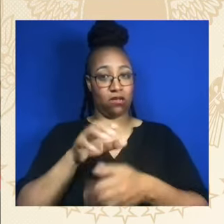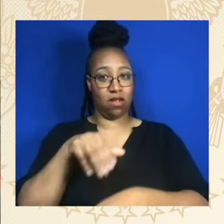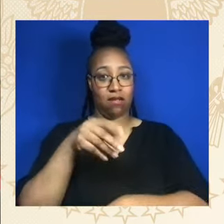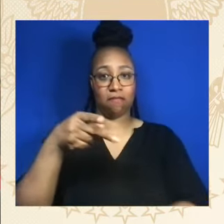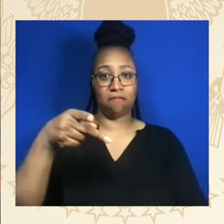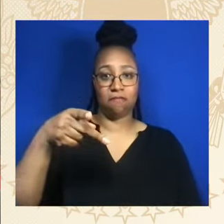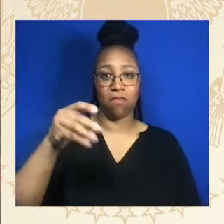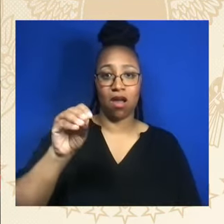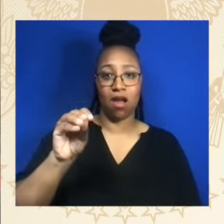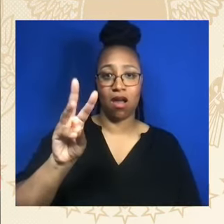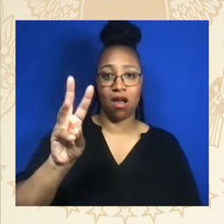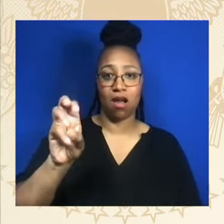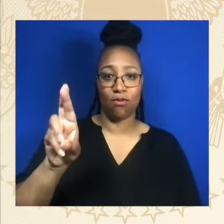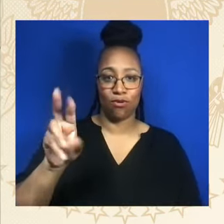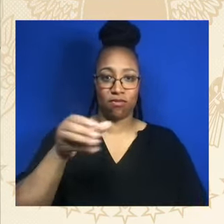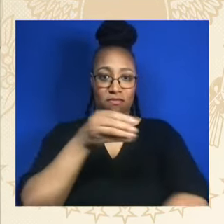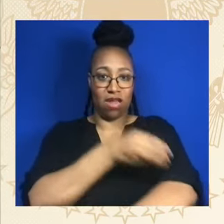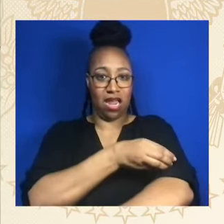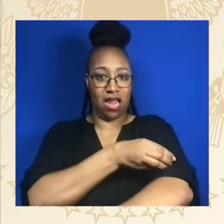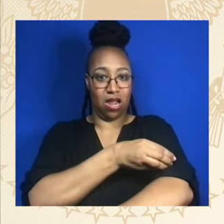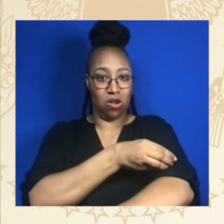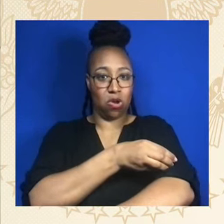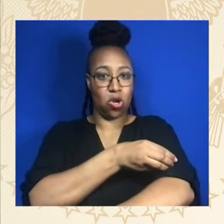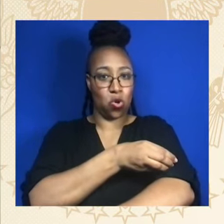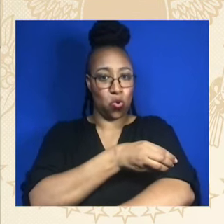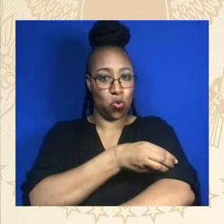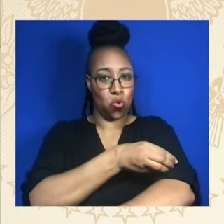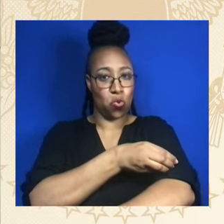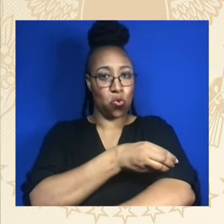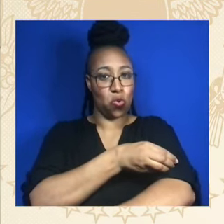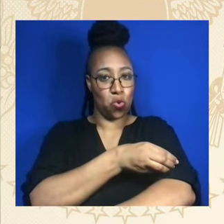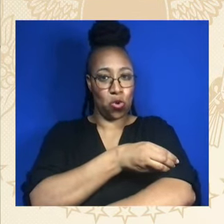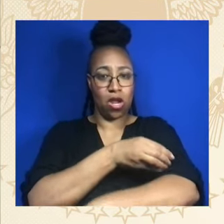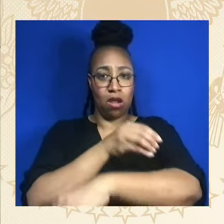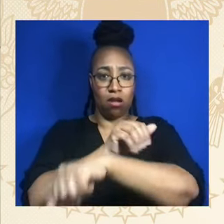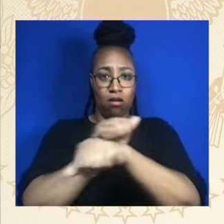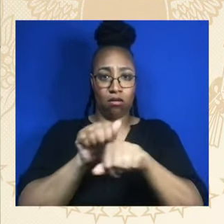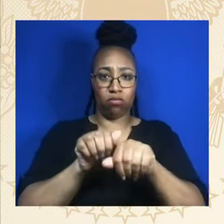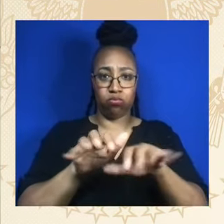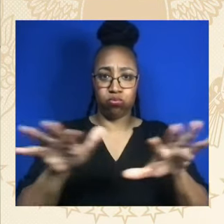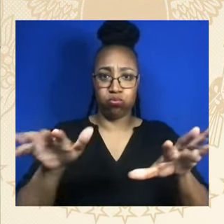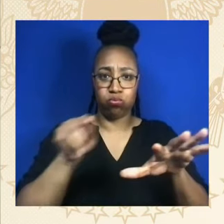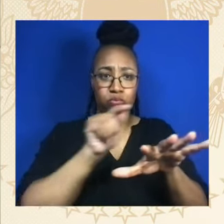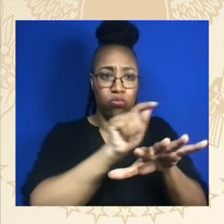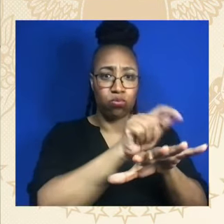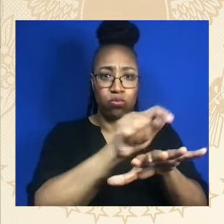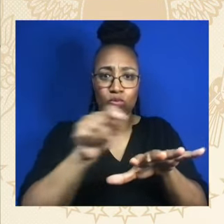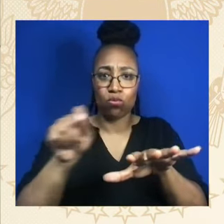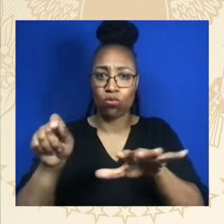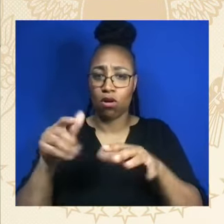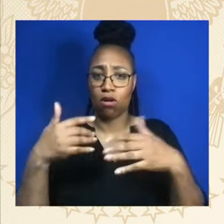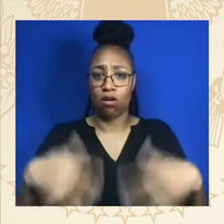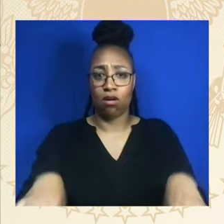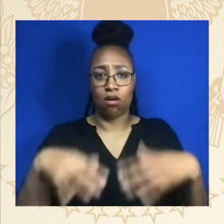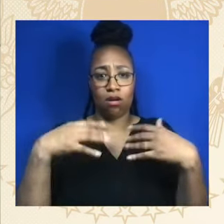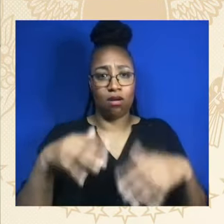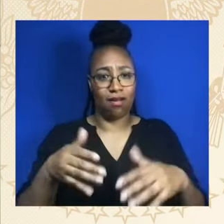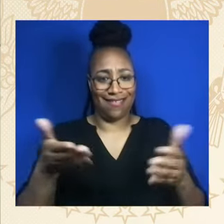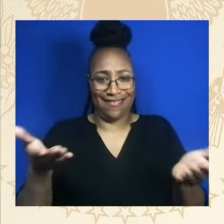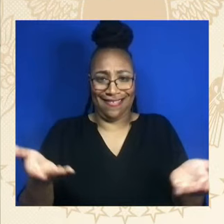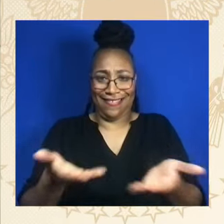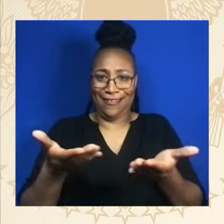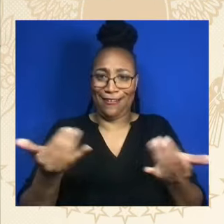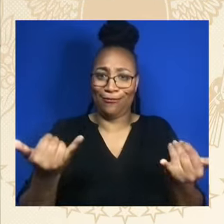We're honored to have presidents, all the presidents here tonight. And I want to thank him. And by the way, you know, I'm not, I